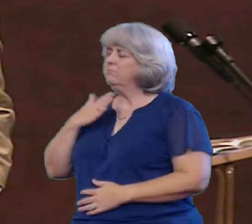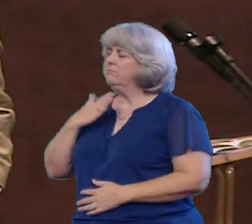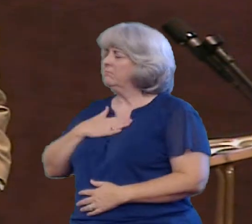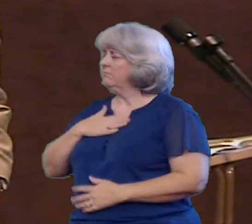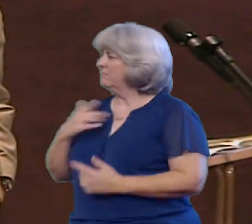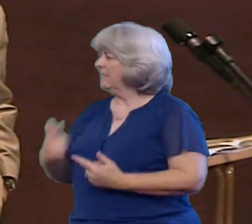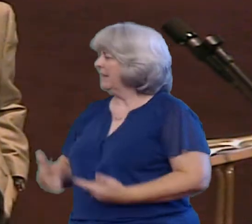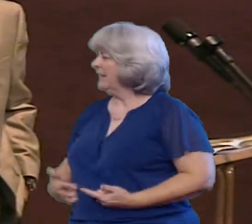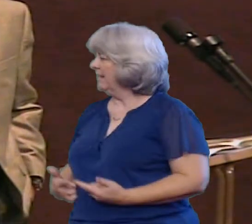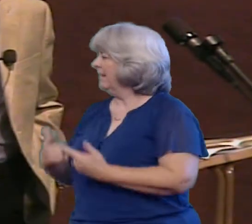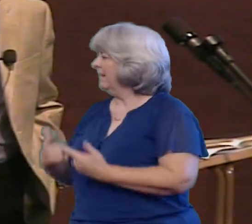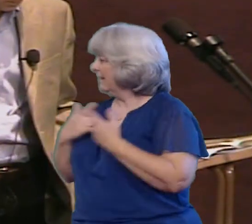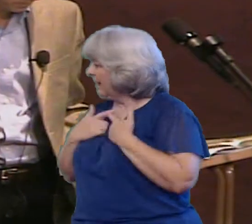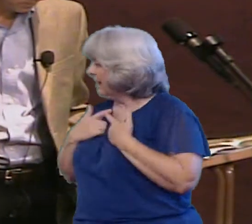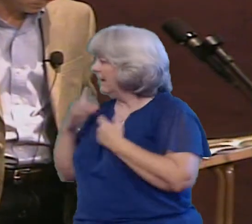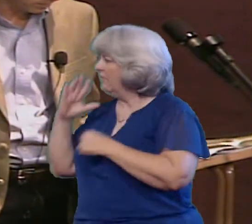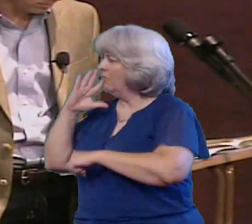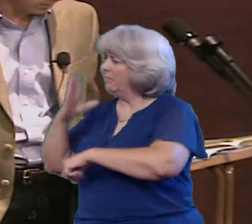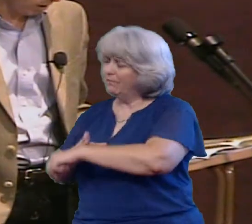How much better would it be?